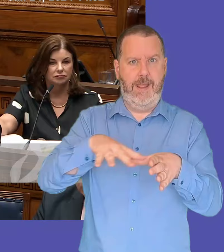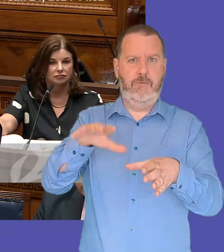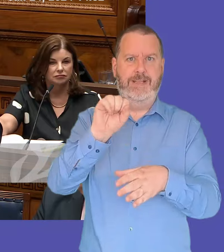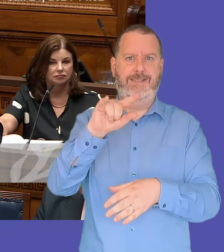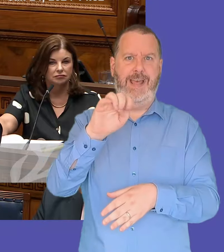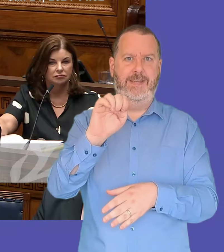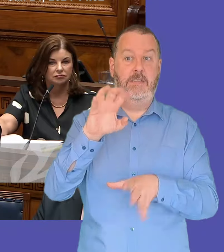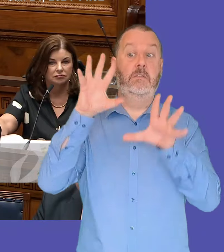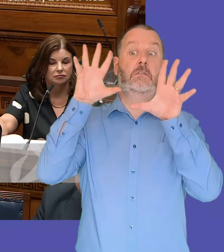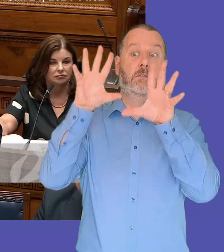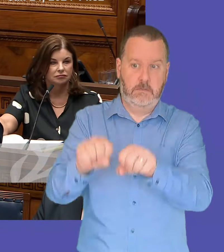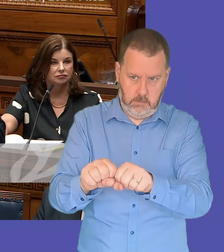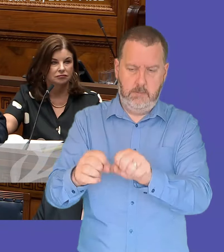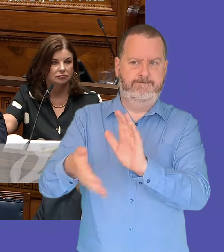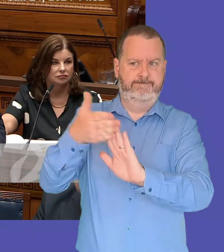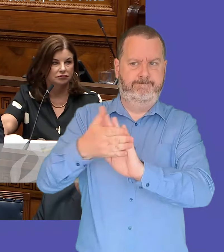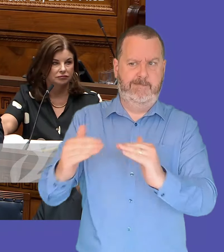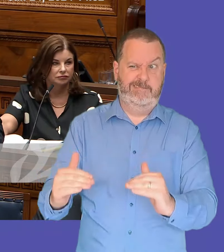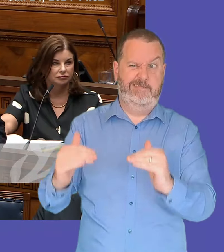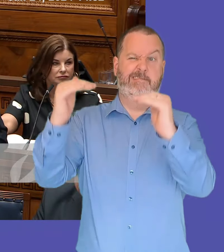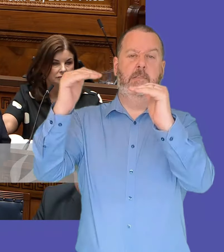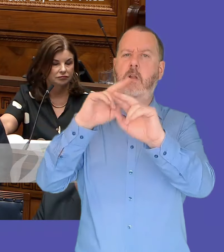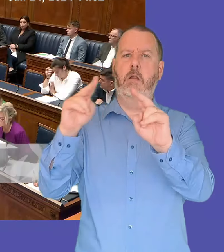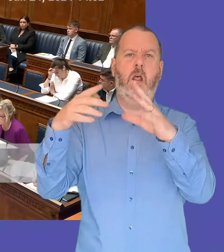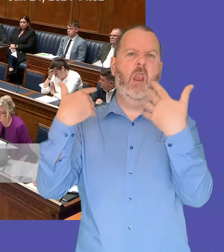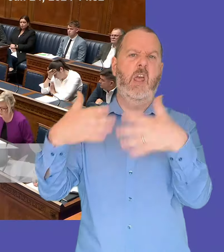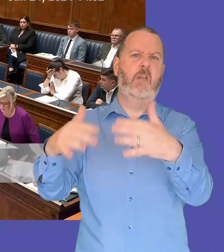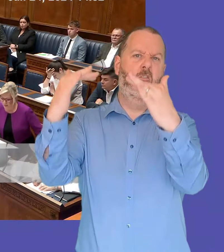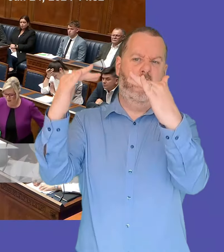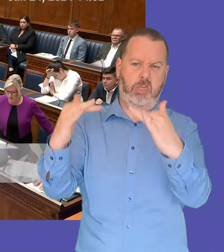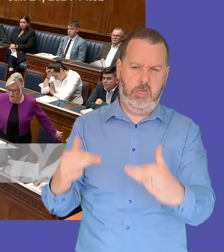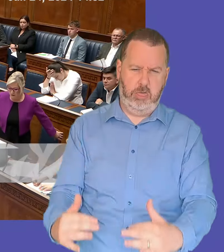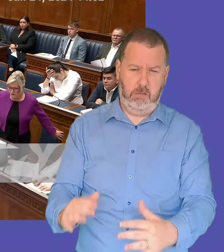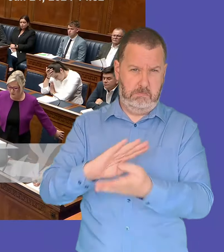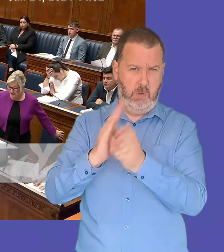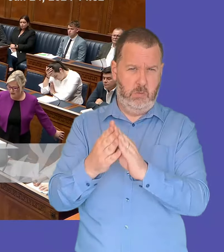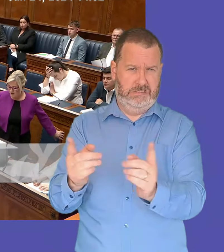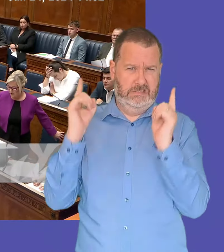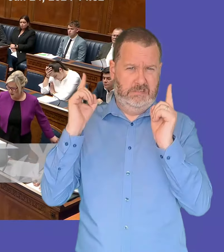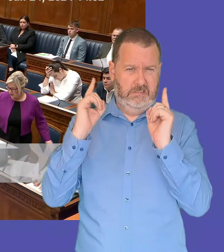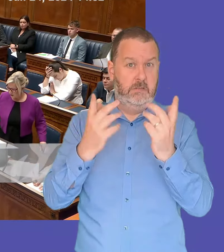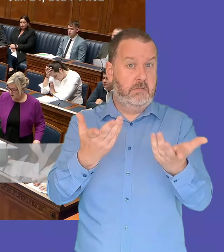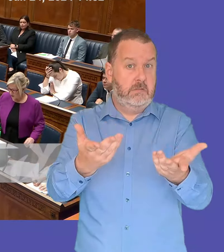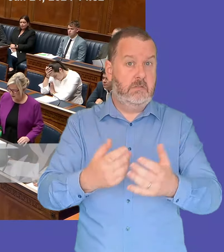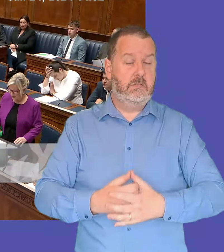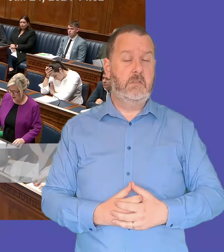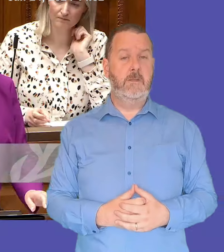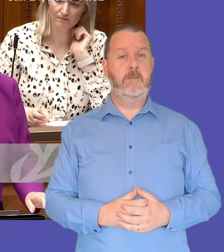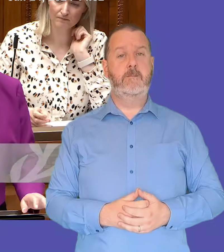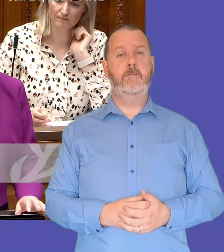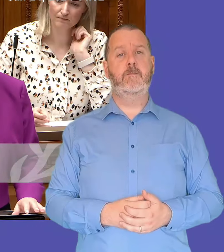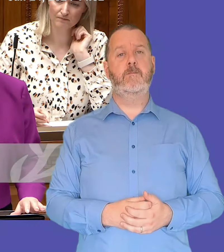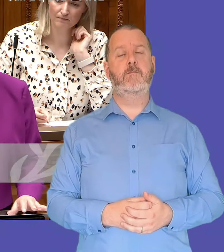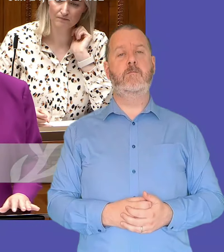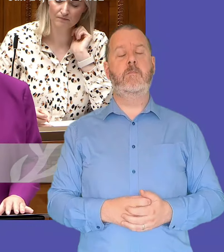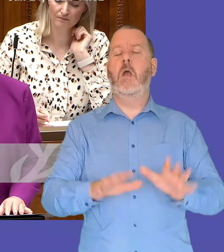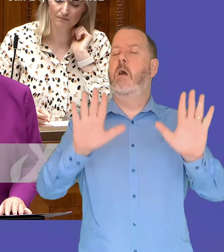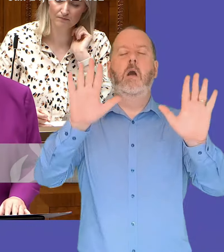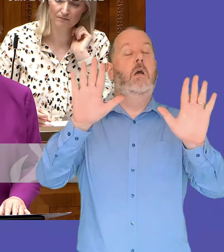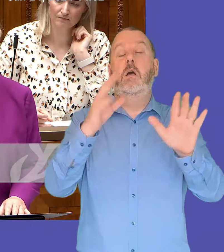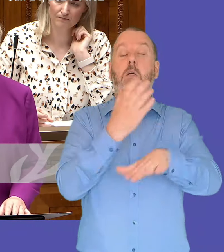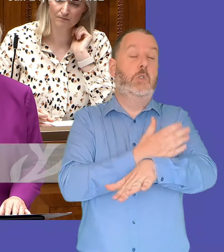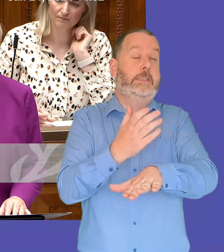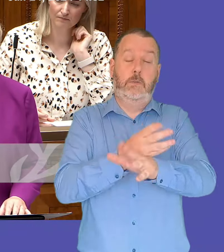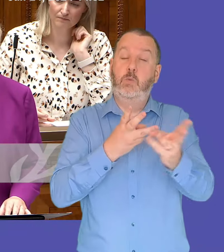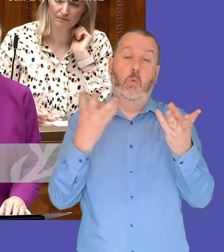dereliction in that part of the city which is really letting us all down first minister well let's just continue to um work together to try to